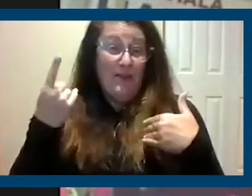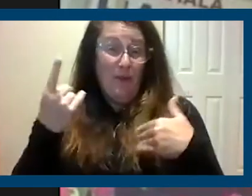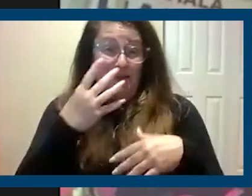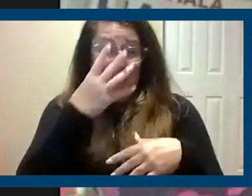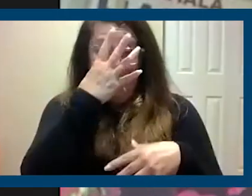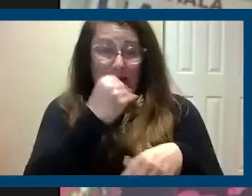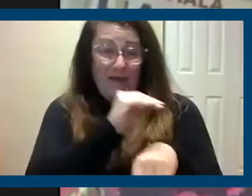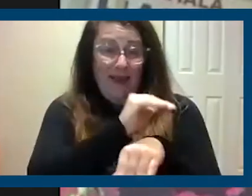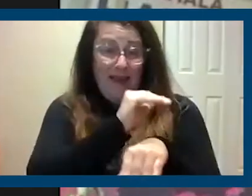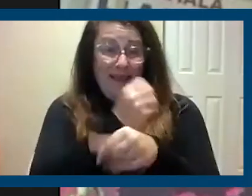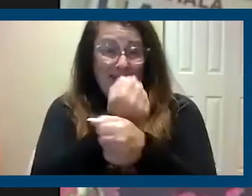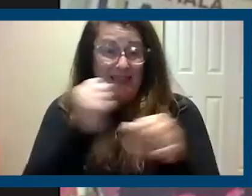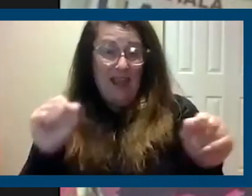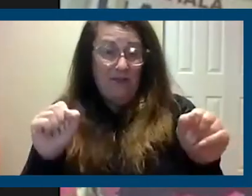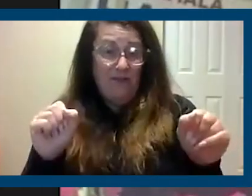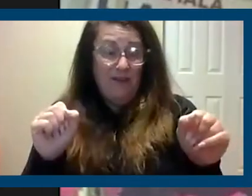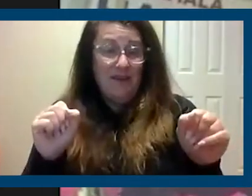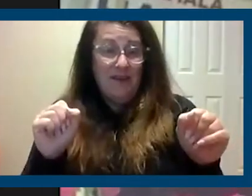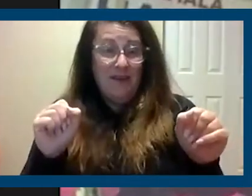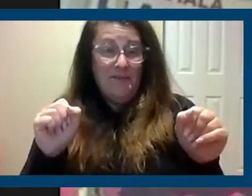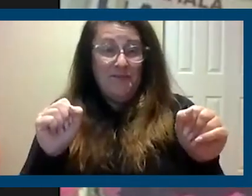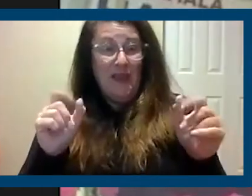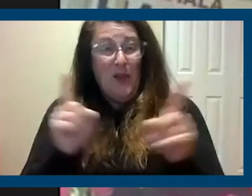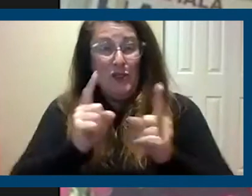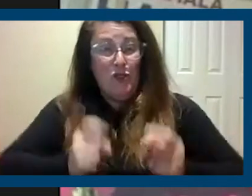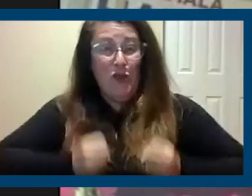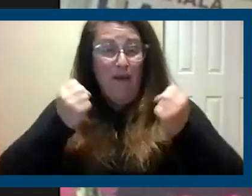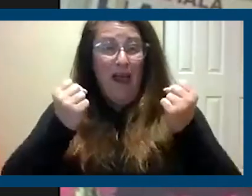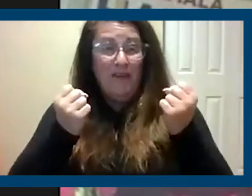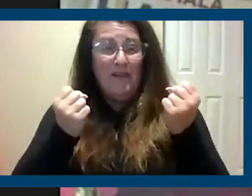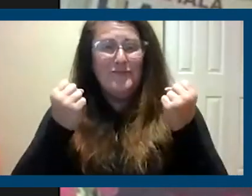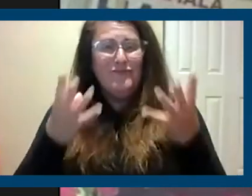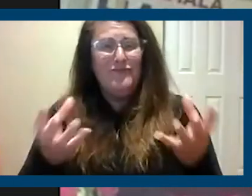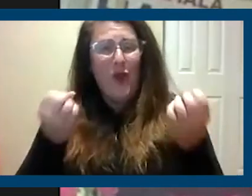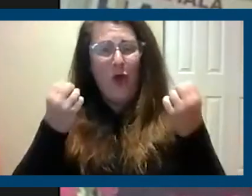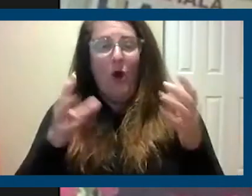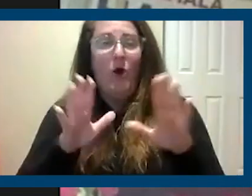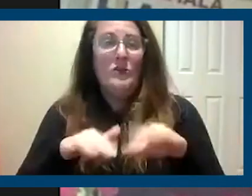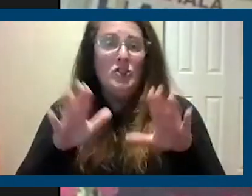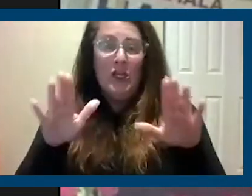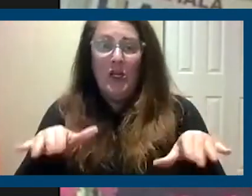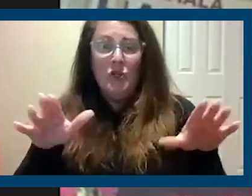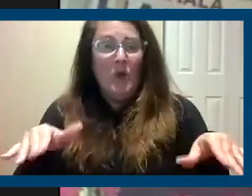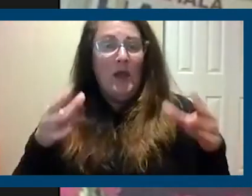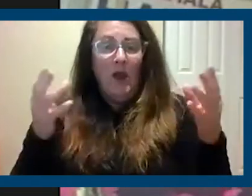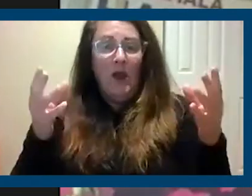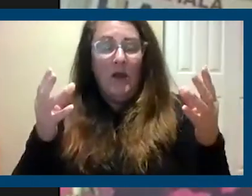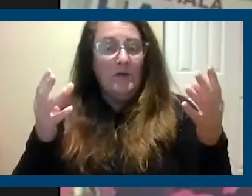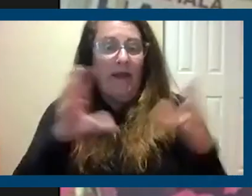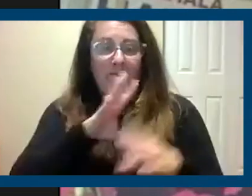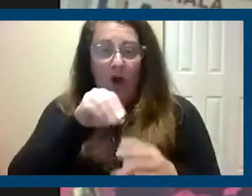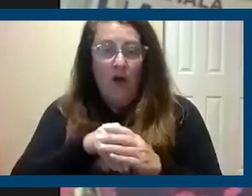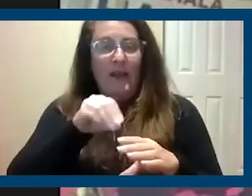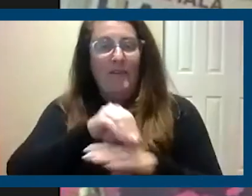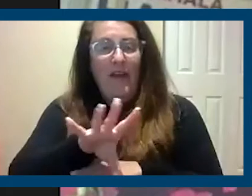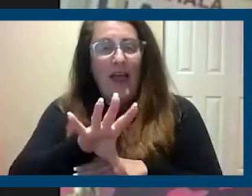at night and, um, survive. And so many children are involved with this and it affects them